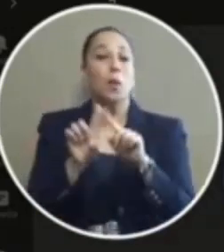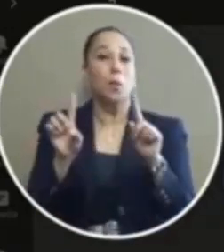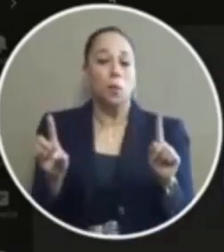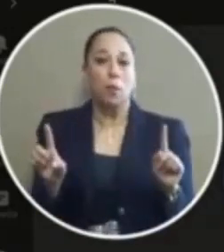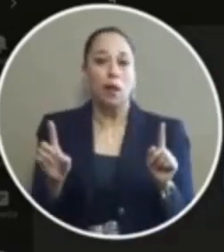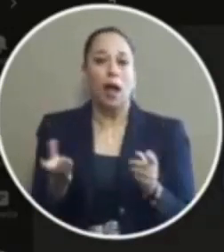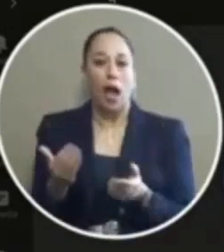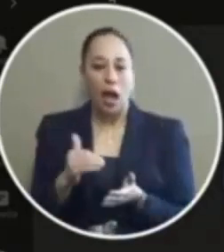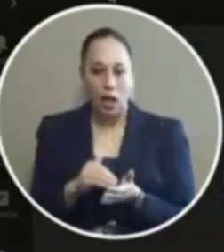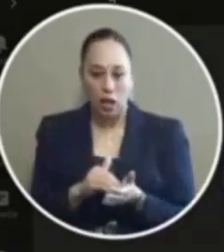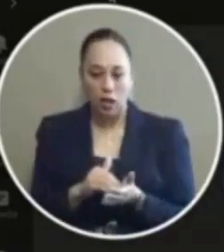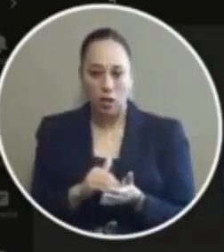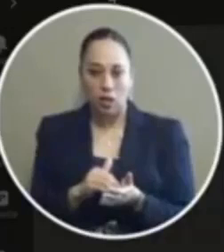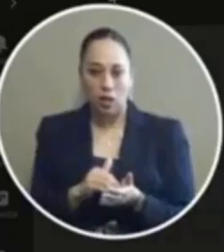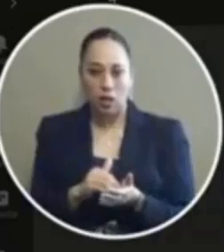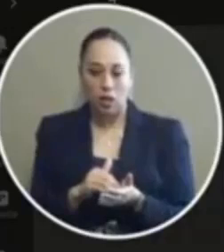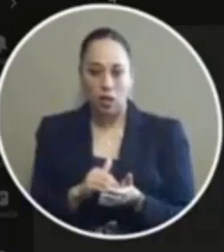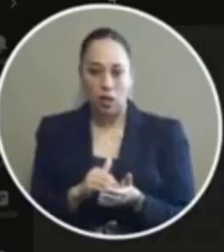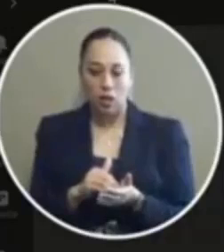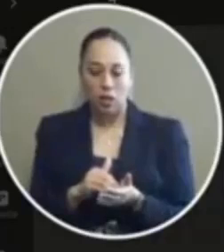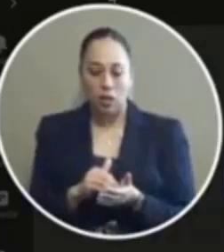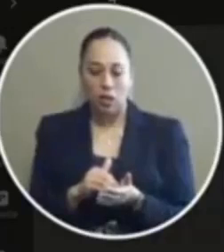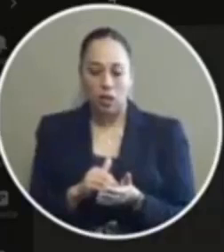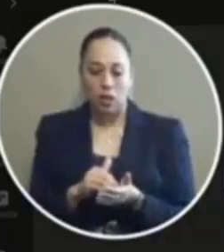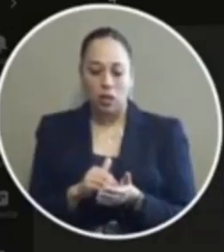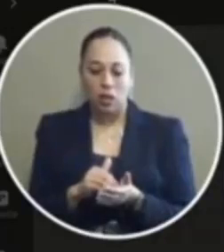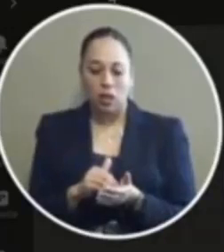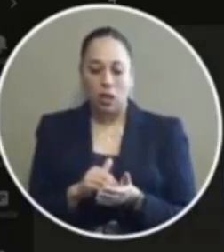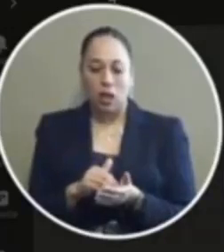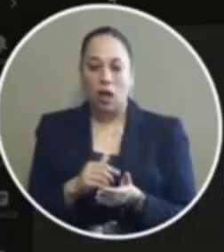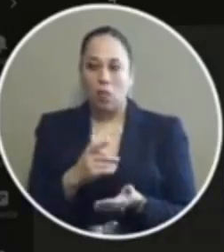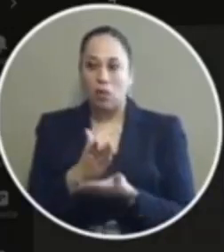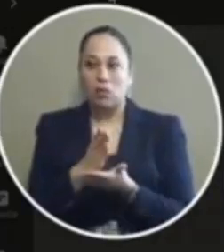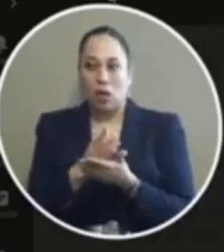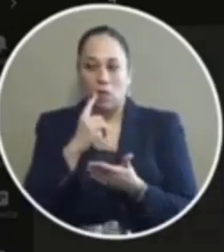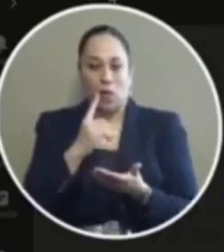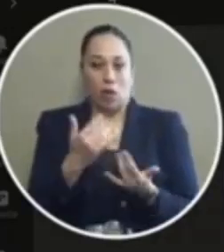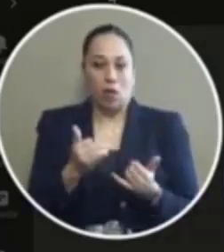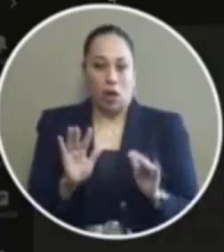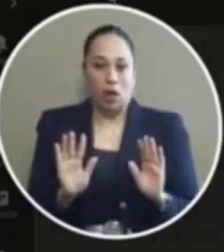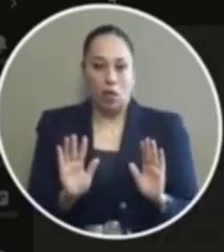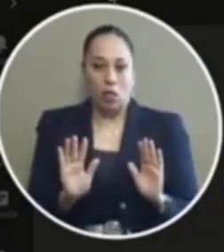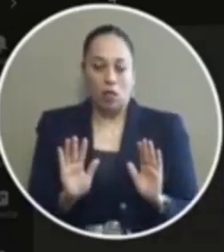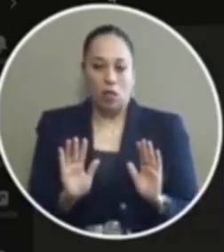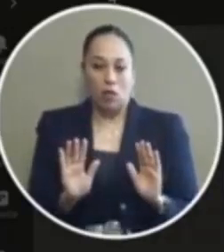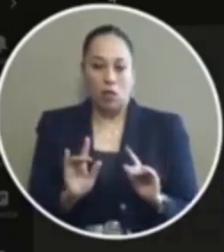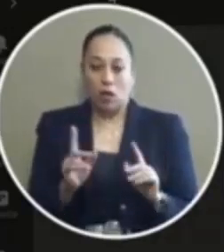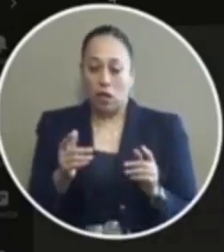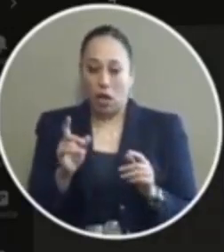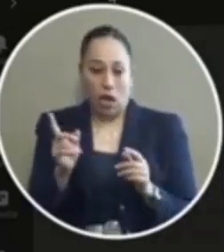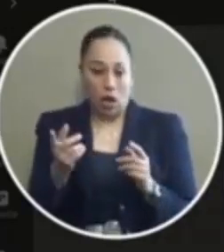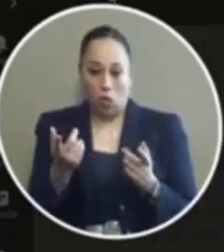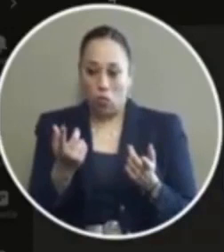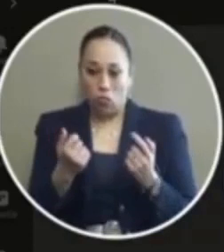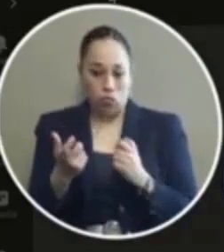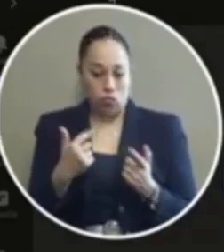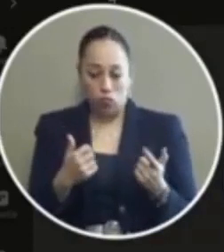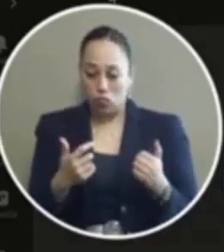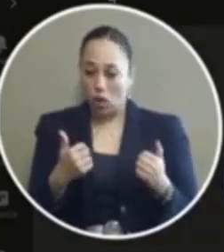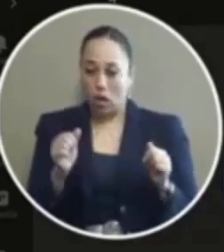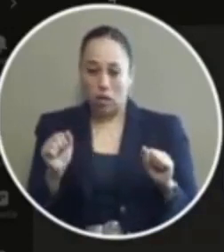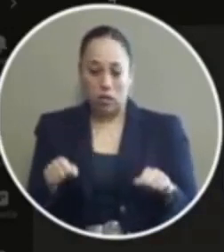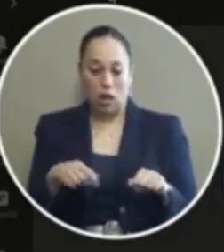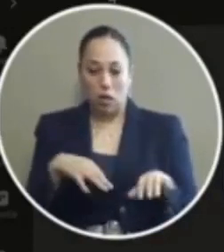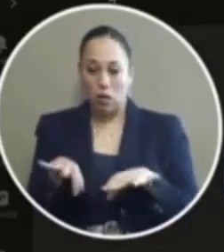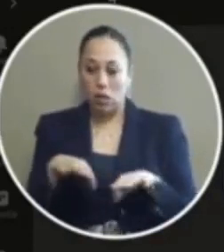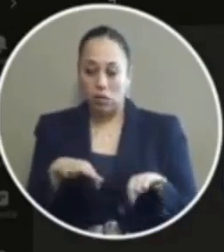again and and I'll I'll stop for now but uh you know I if you have questions I can answer